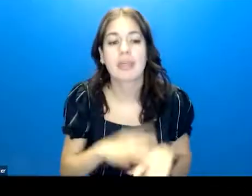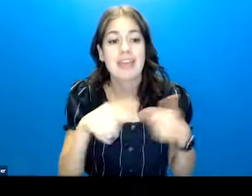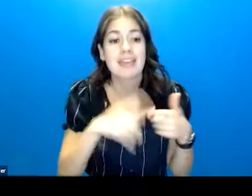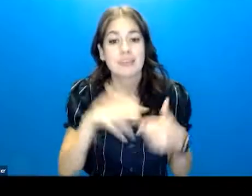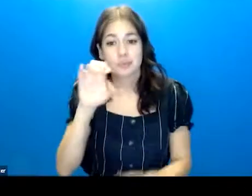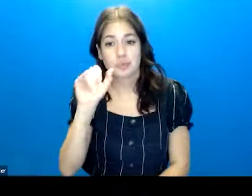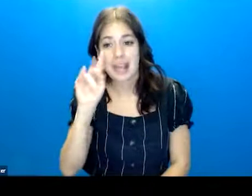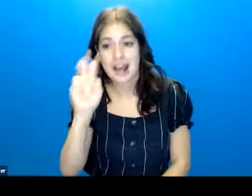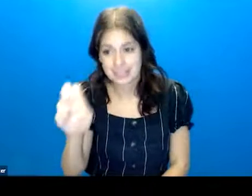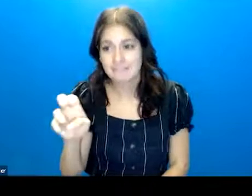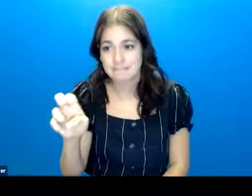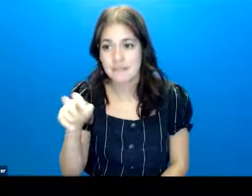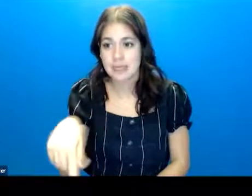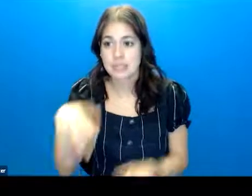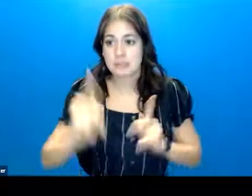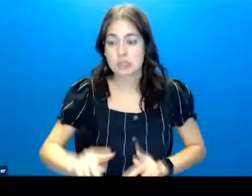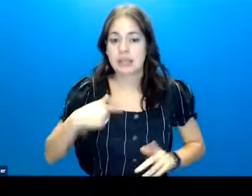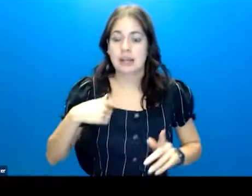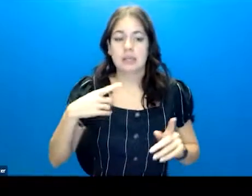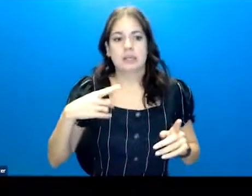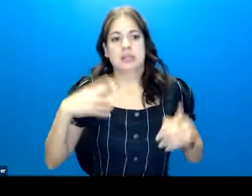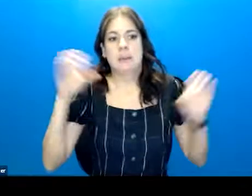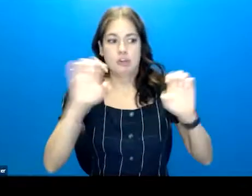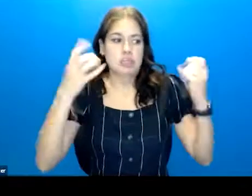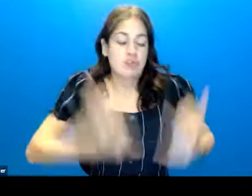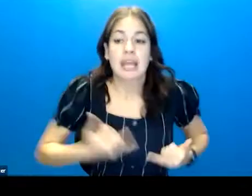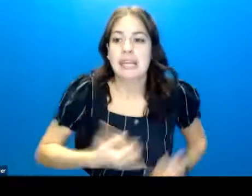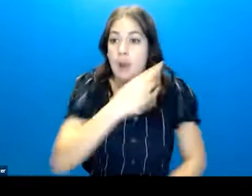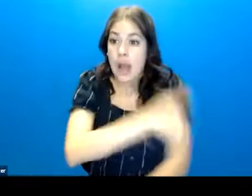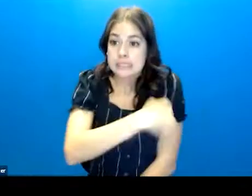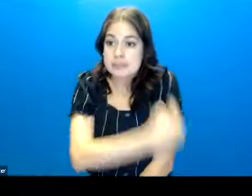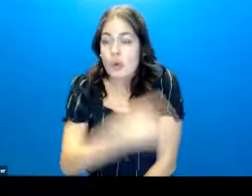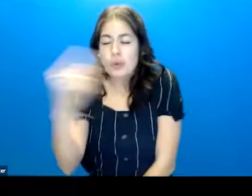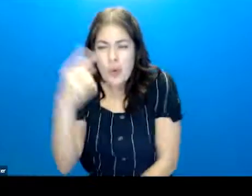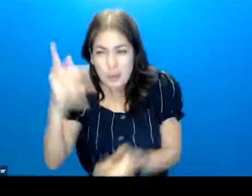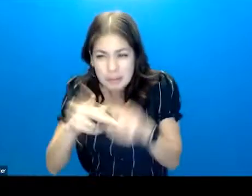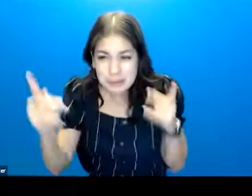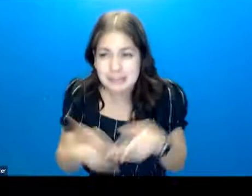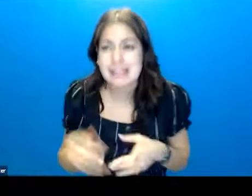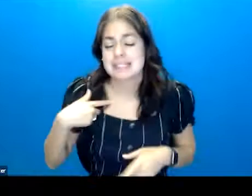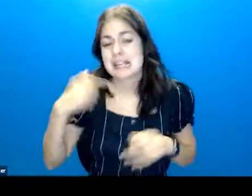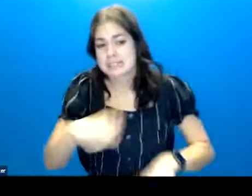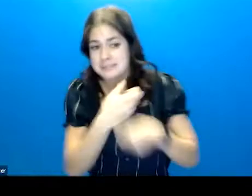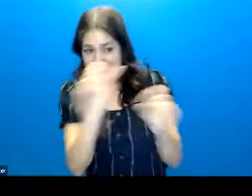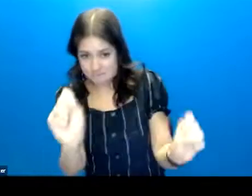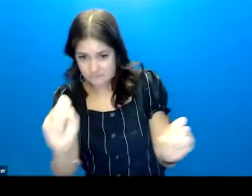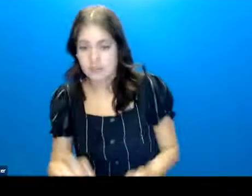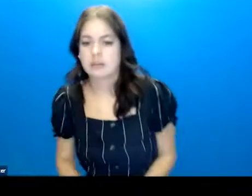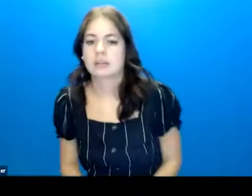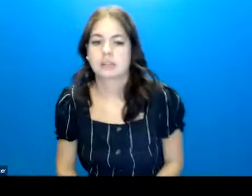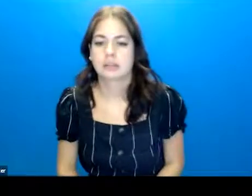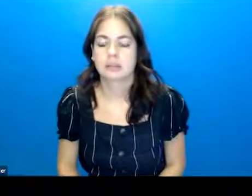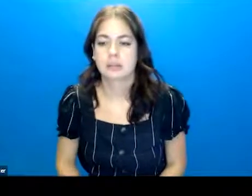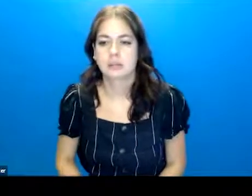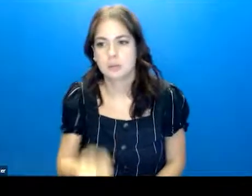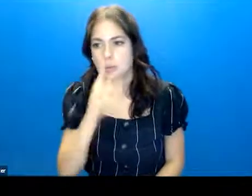reactive. This person's in crisis right now. Hospital is the place, the only place that is going to keep them safe. And